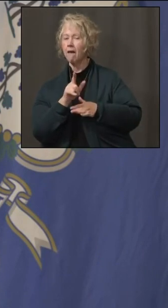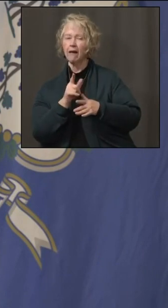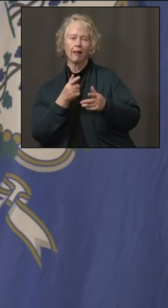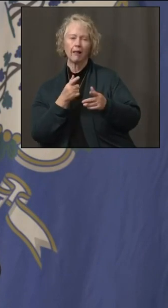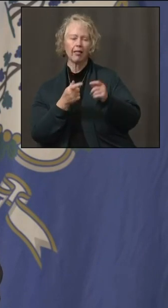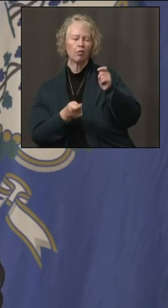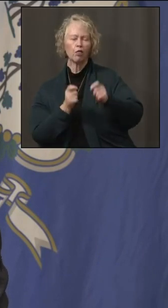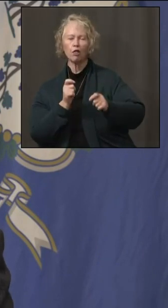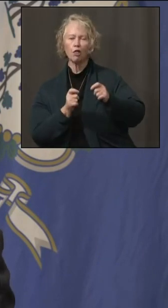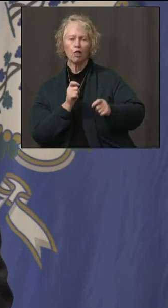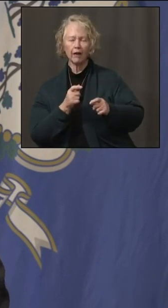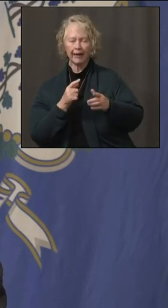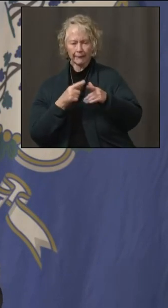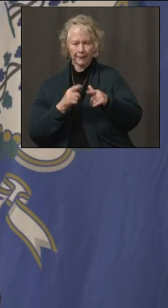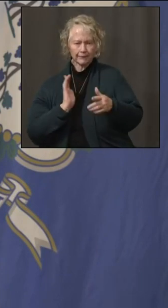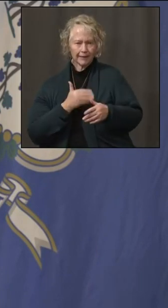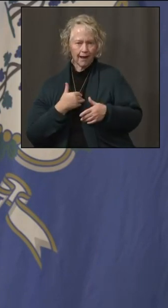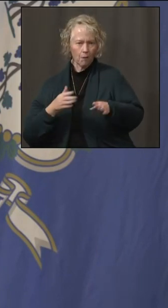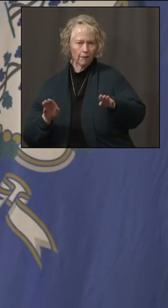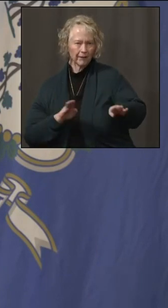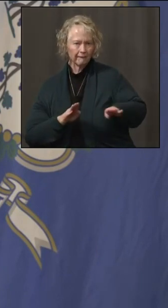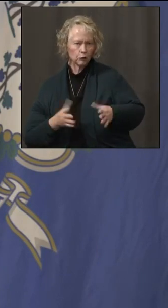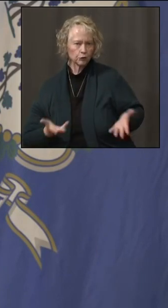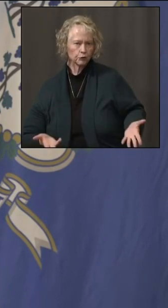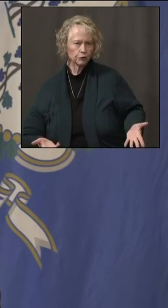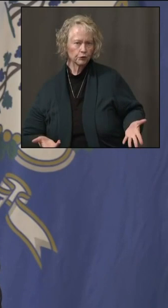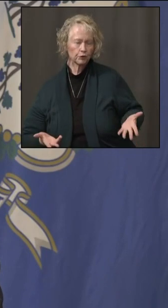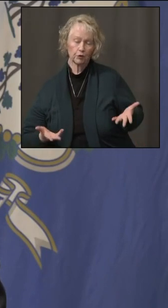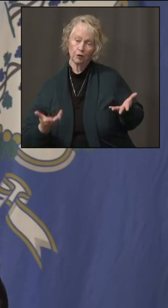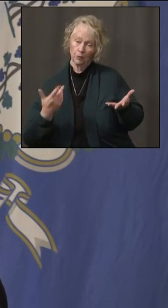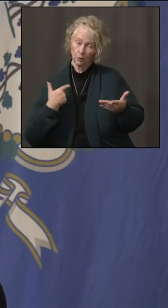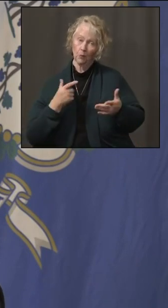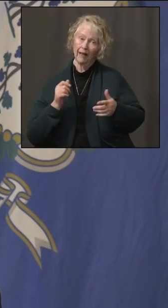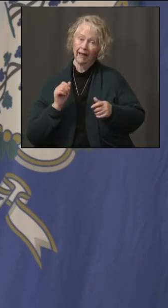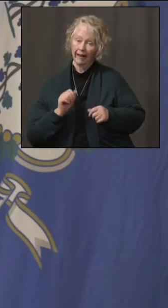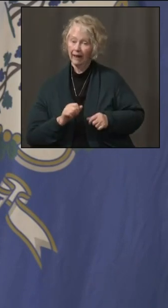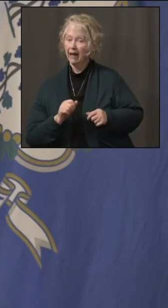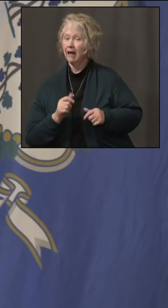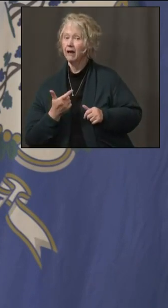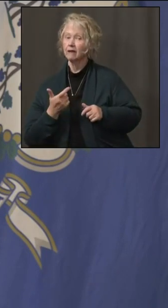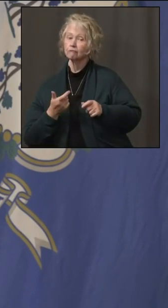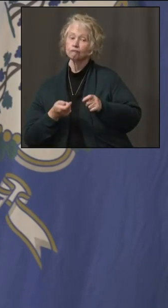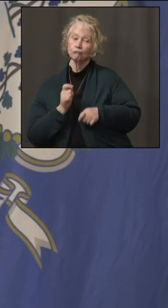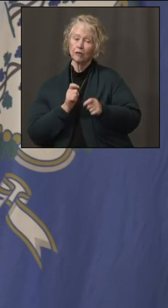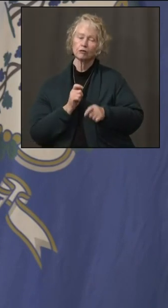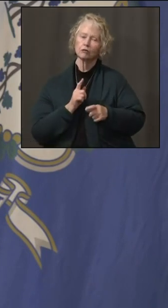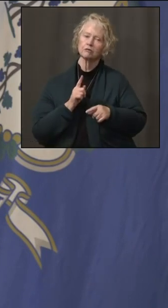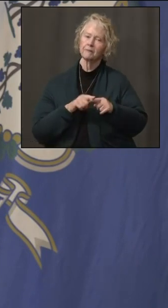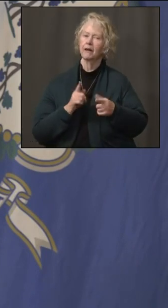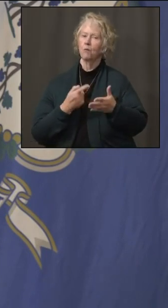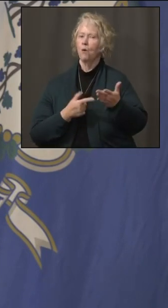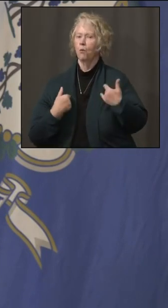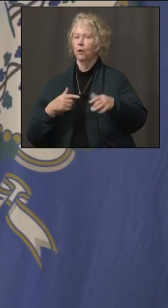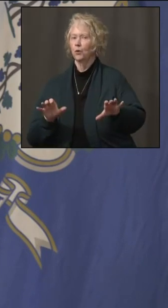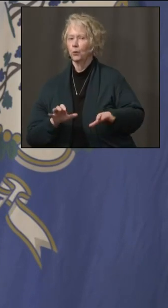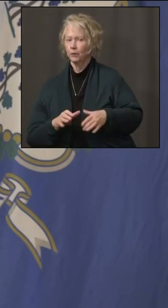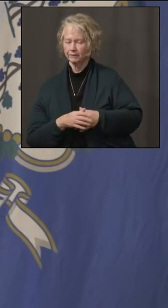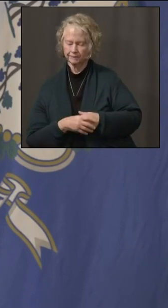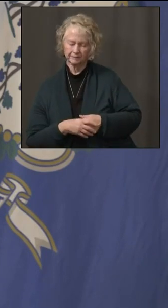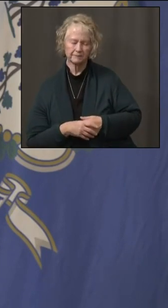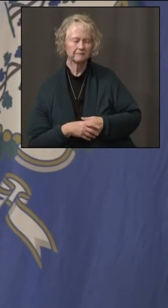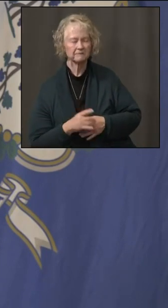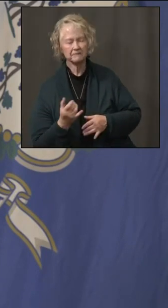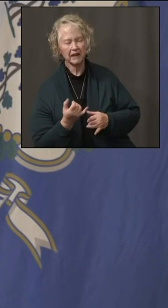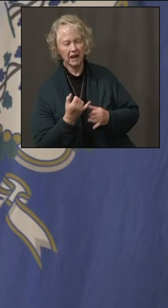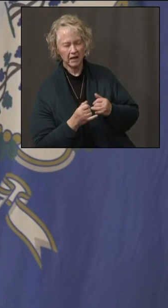some ability to flatten that curve, which will allow us to get back to a new normal a little sooner. And just one